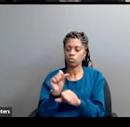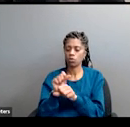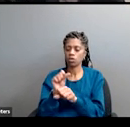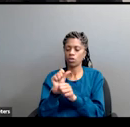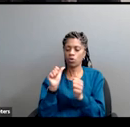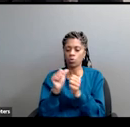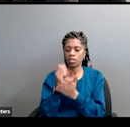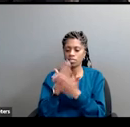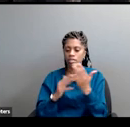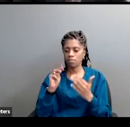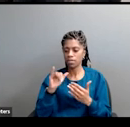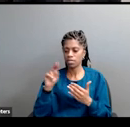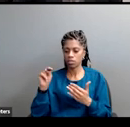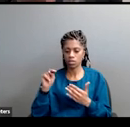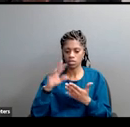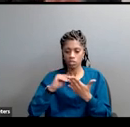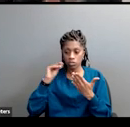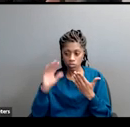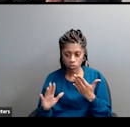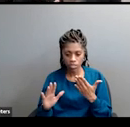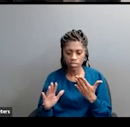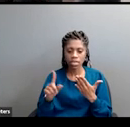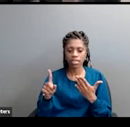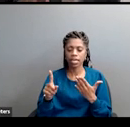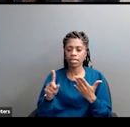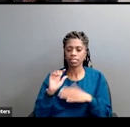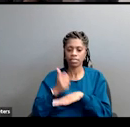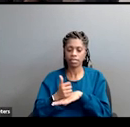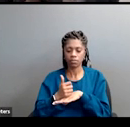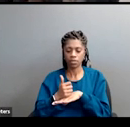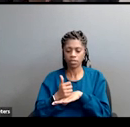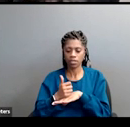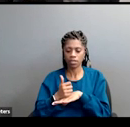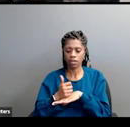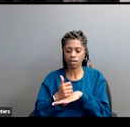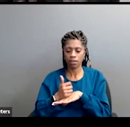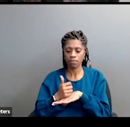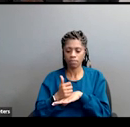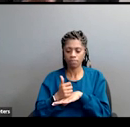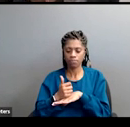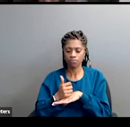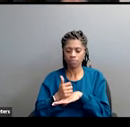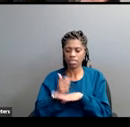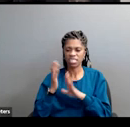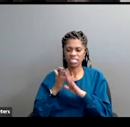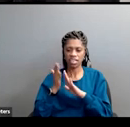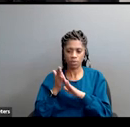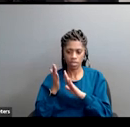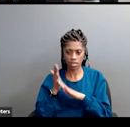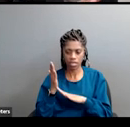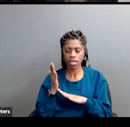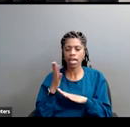They devised this campaign. Notice again, a couple of points. One, this is clearly